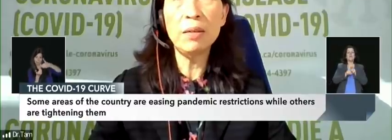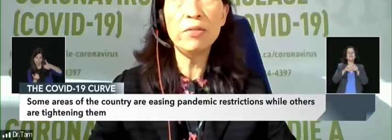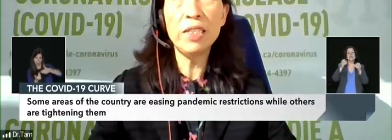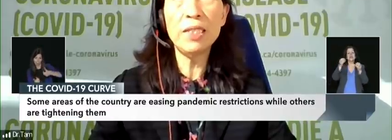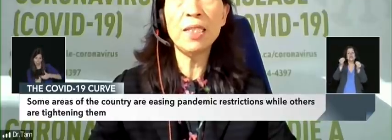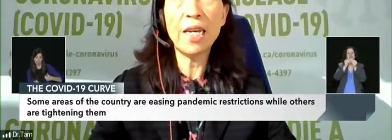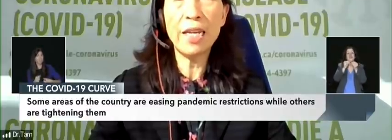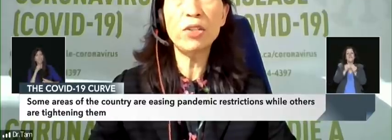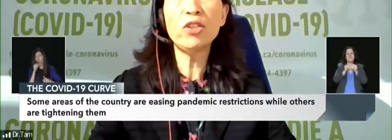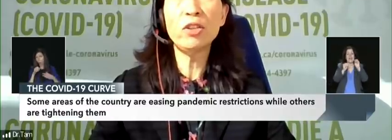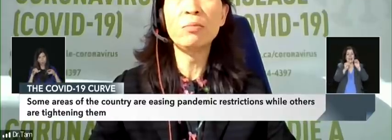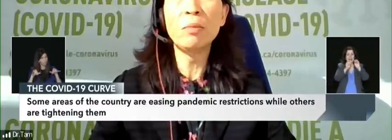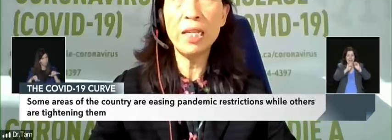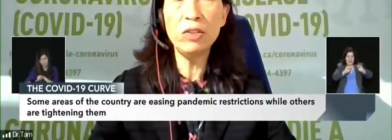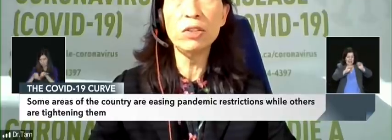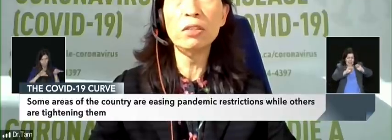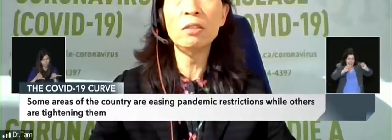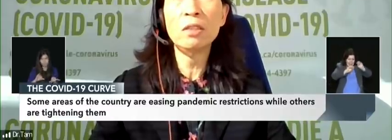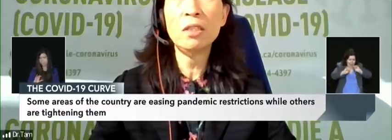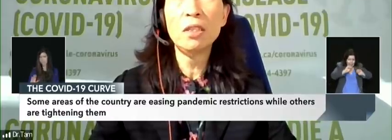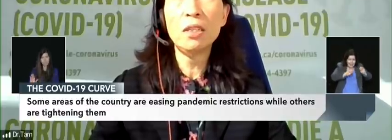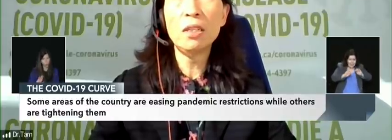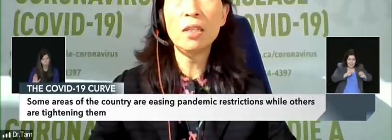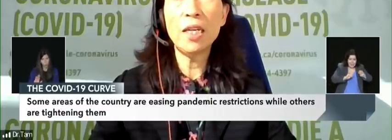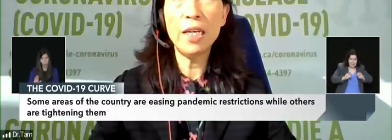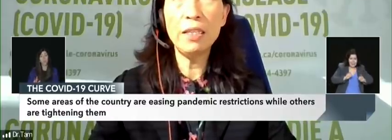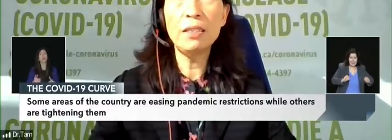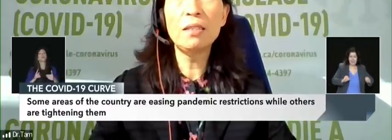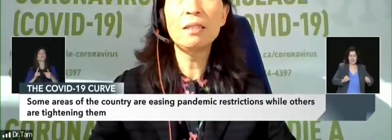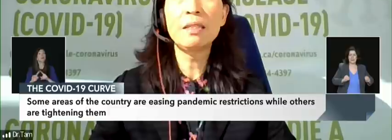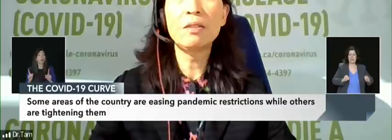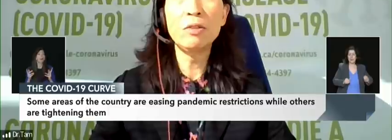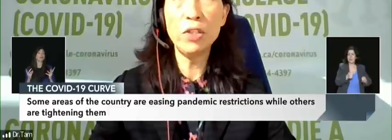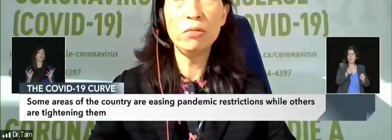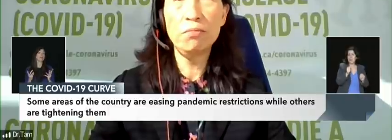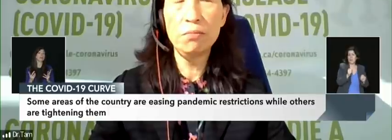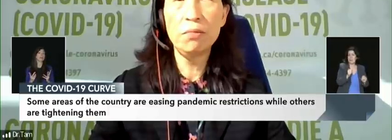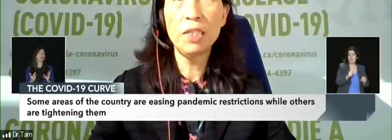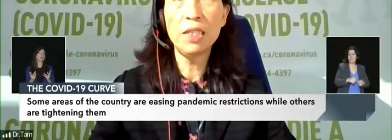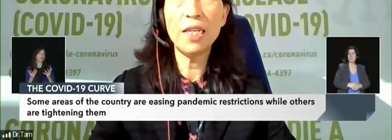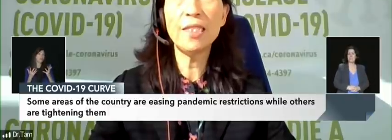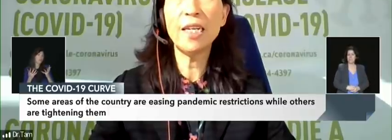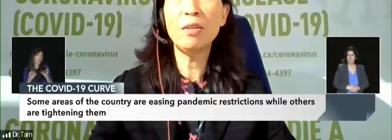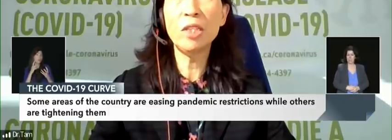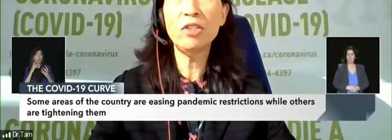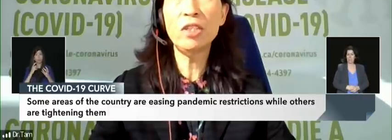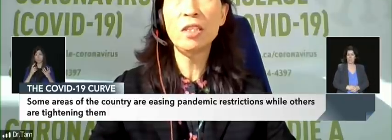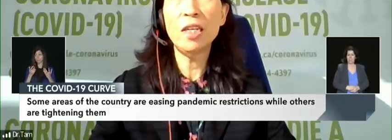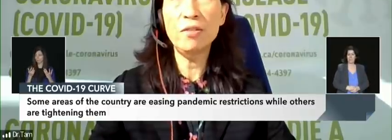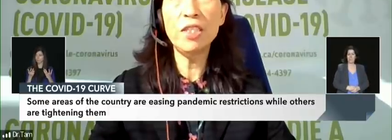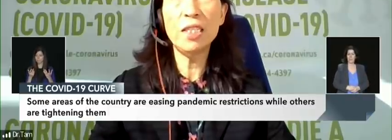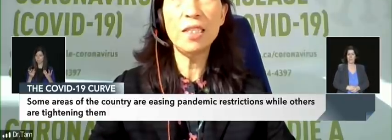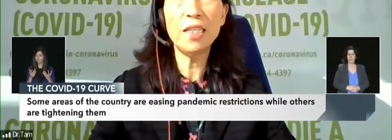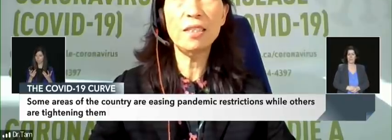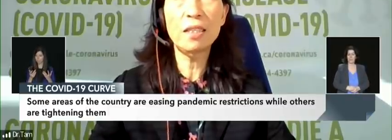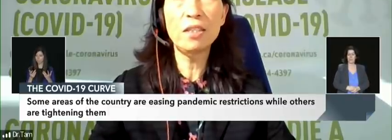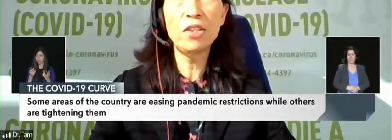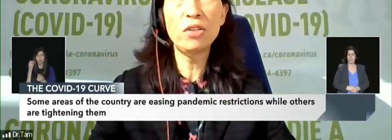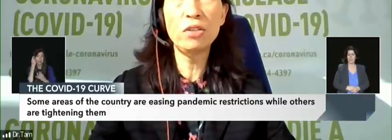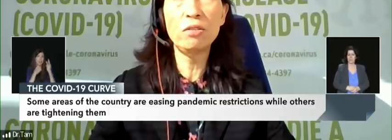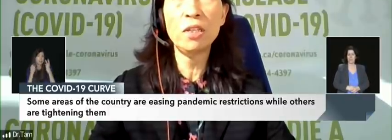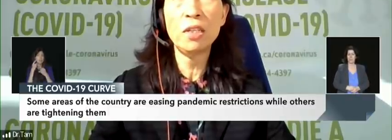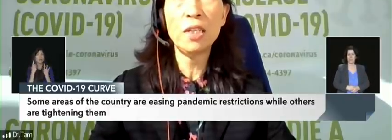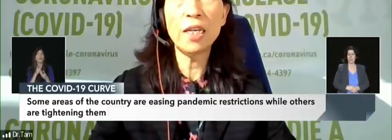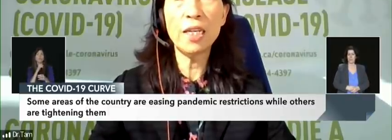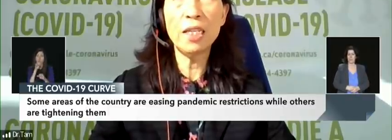been put in. Some of it is an actual manual case review. That's how much effort it takes